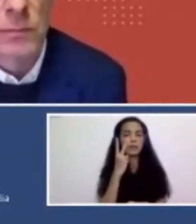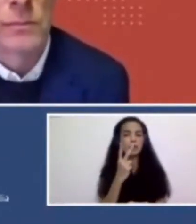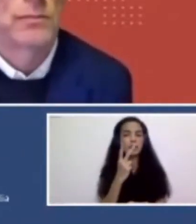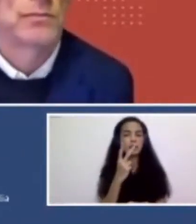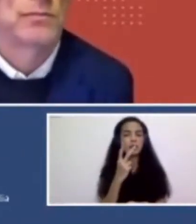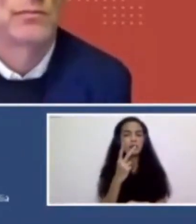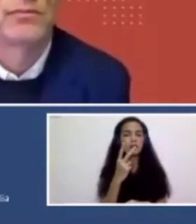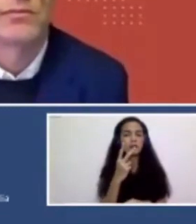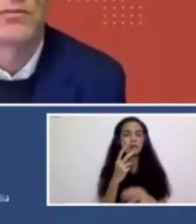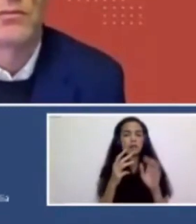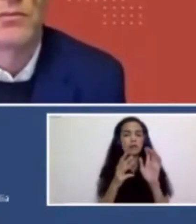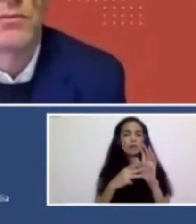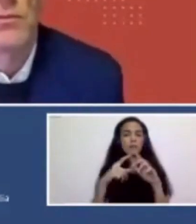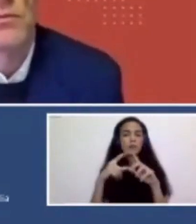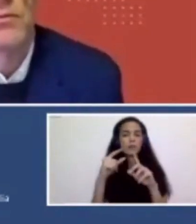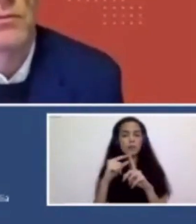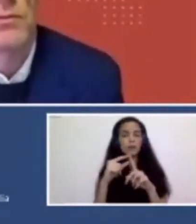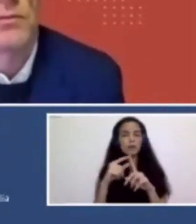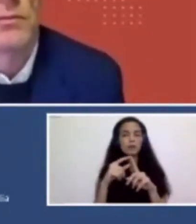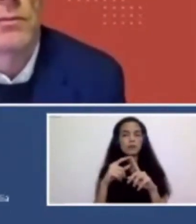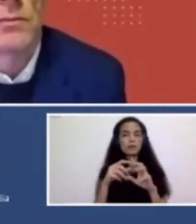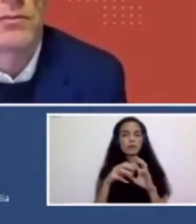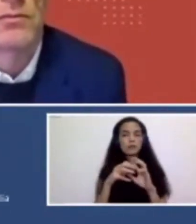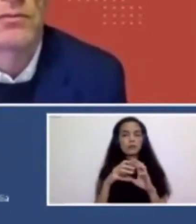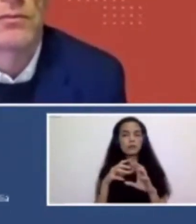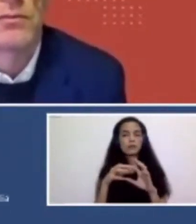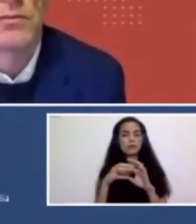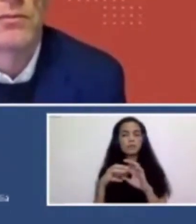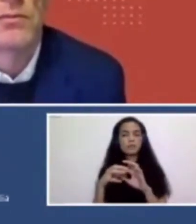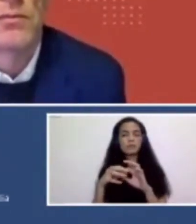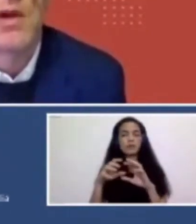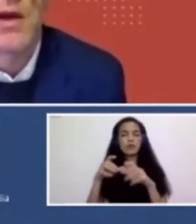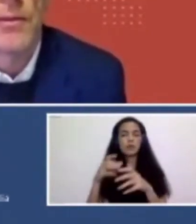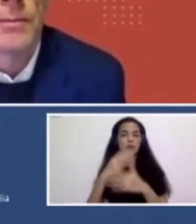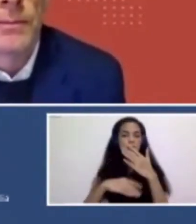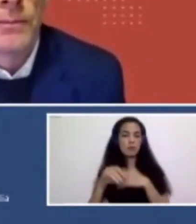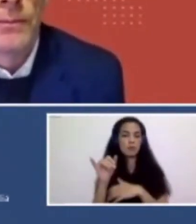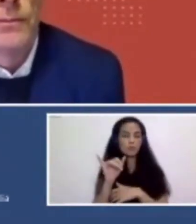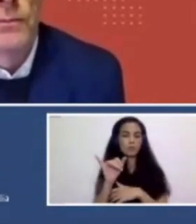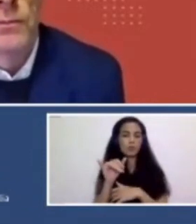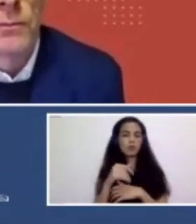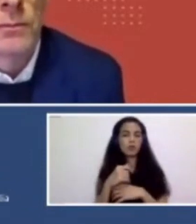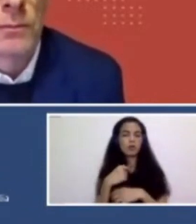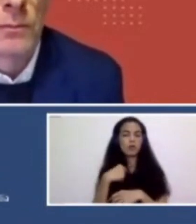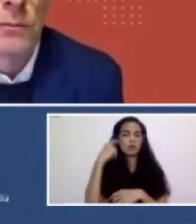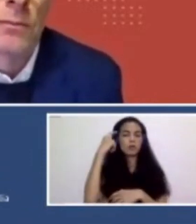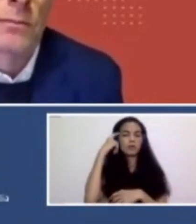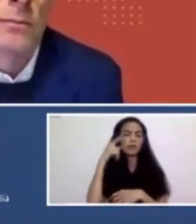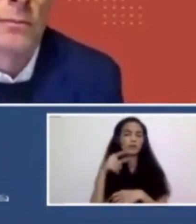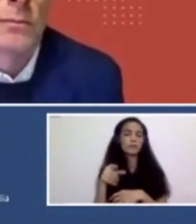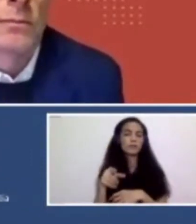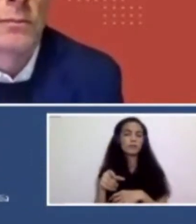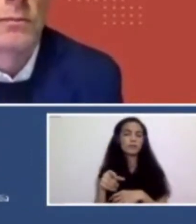uh, how MAP also works with, this group of artists called disabilities. Yes. And I think this is, this is, uh, something that